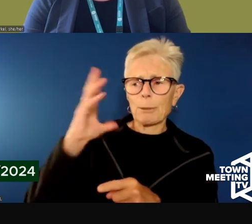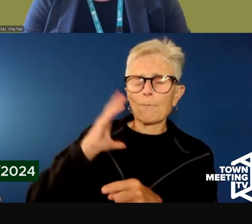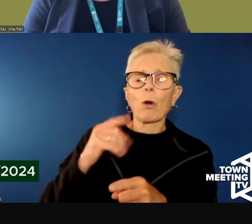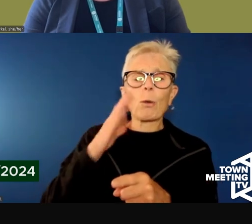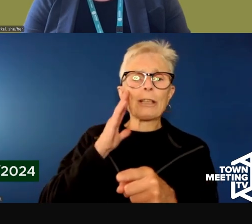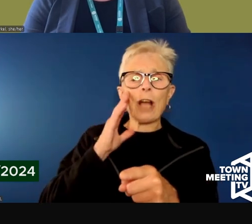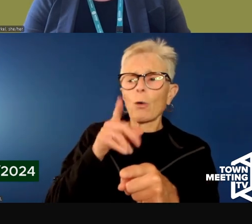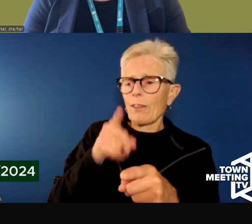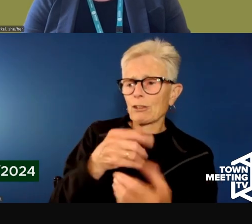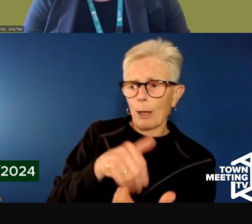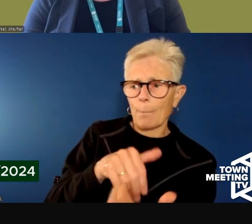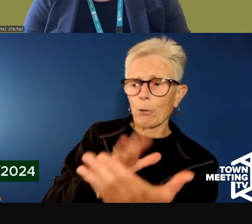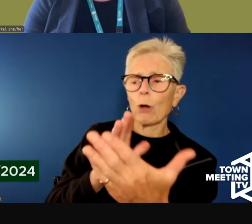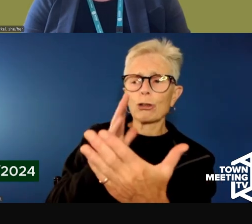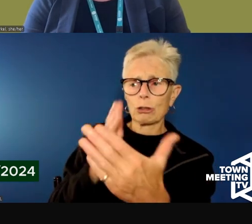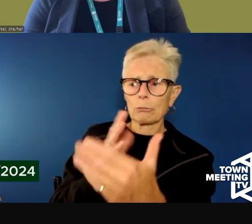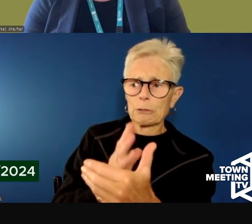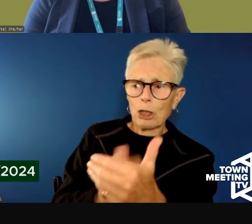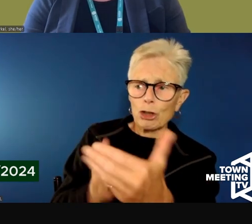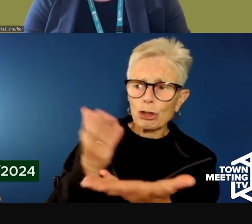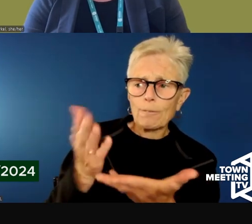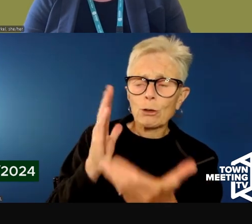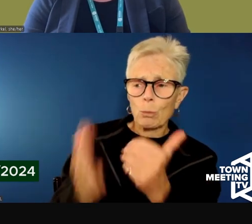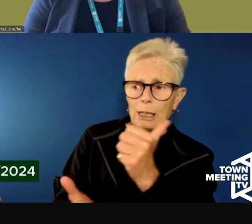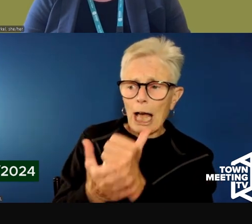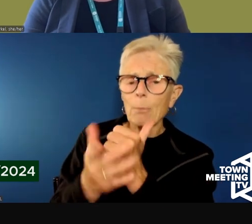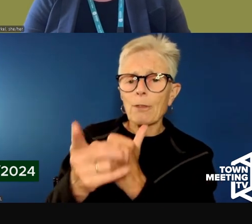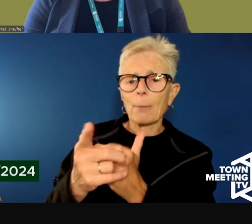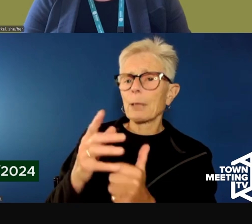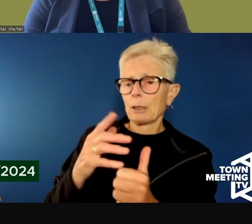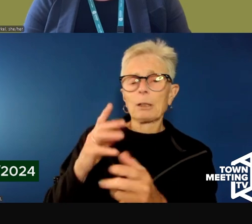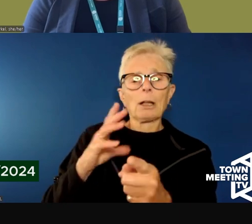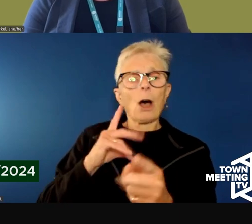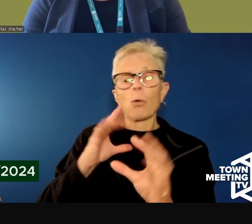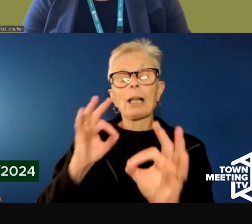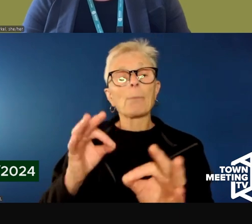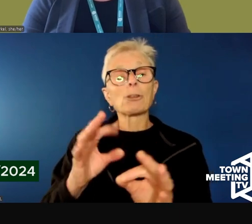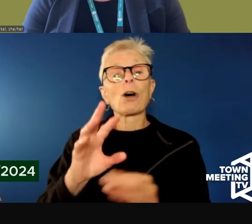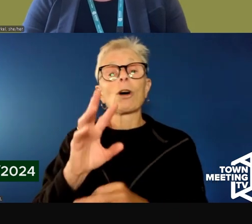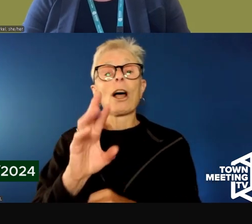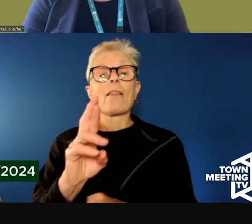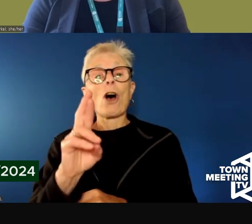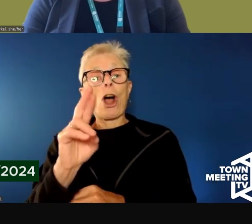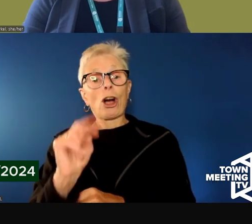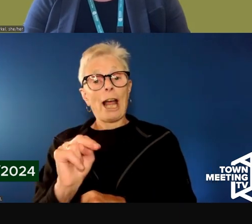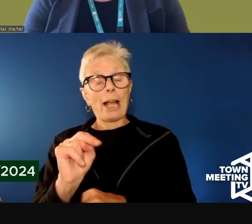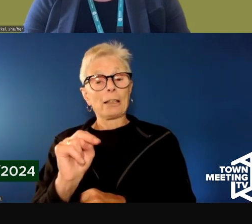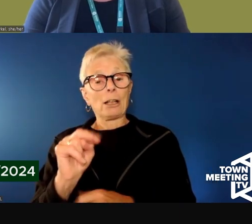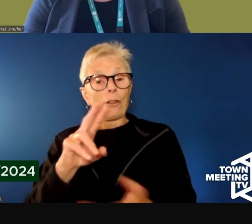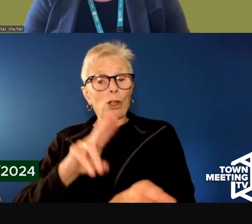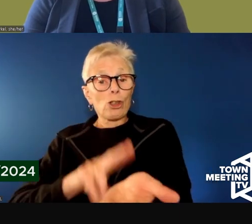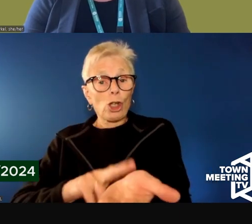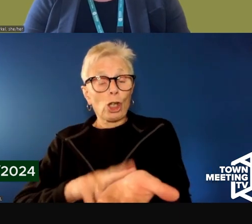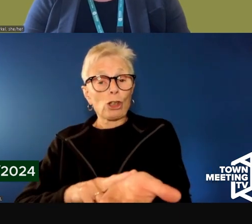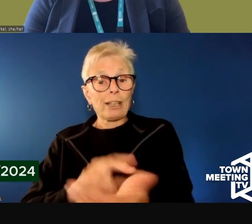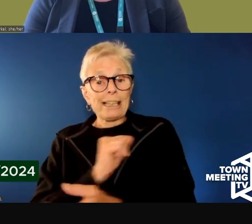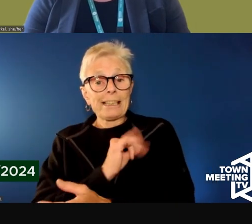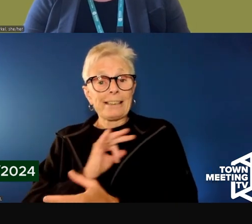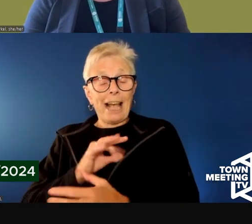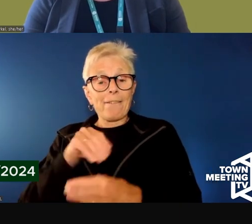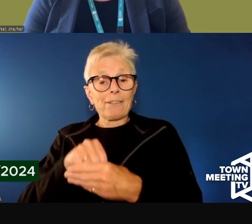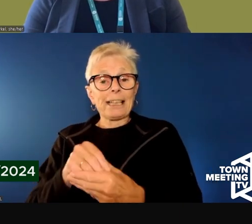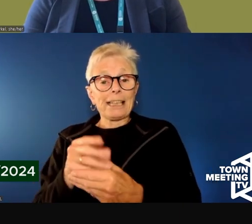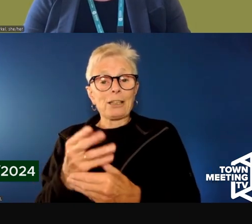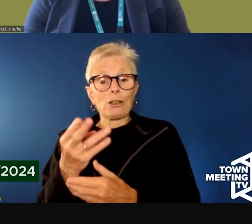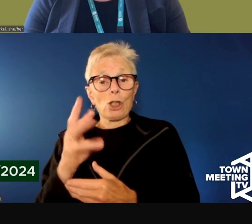works well with them, that will be available to us as well. So the RN is the staff in the urgent care to start